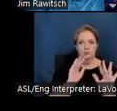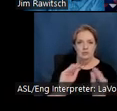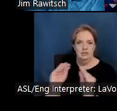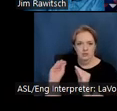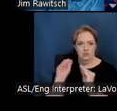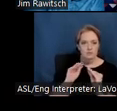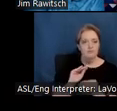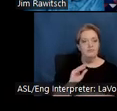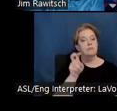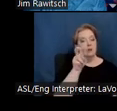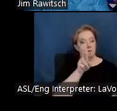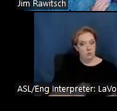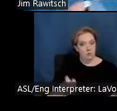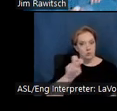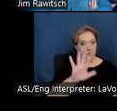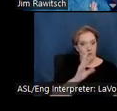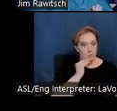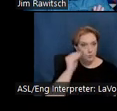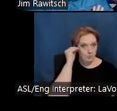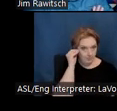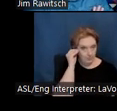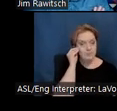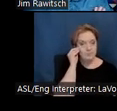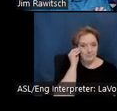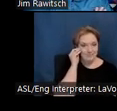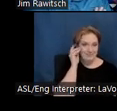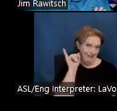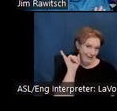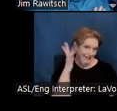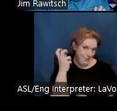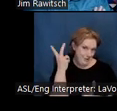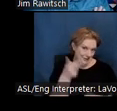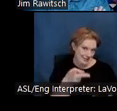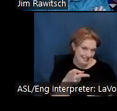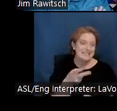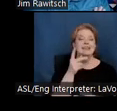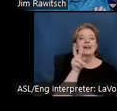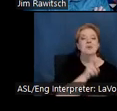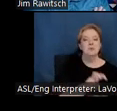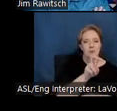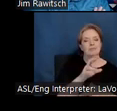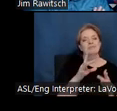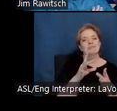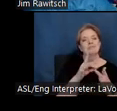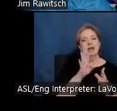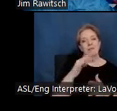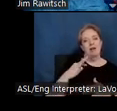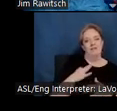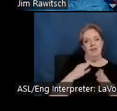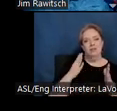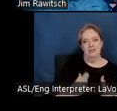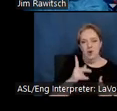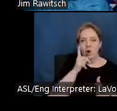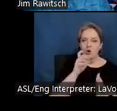Tours of the Malouf historic home, in case you want to visit, are led by volunteer docents who carry forward the